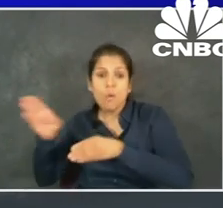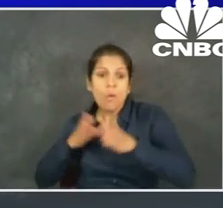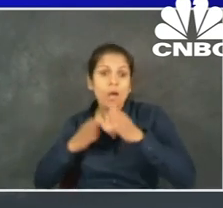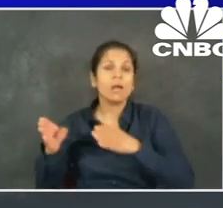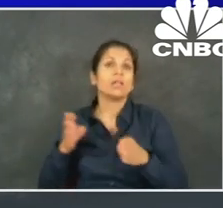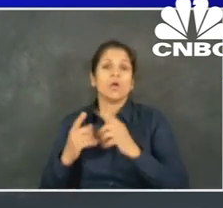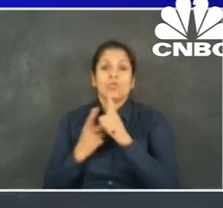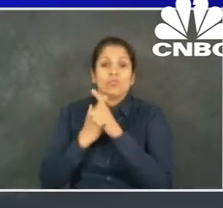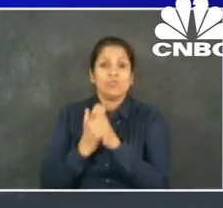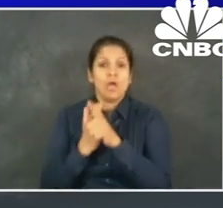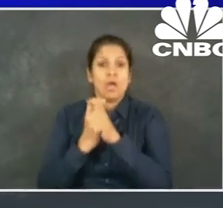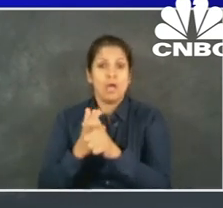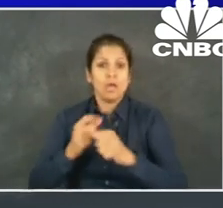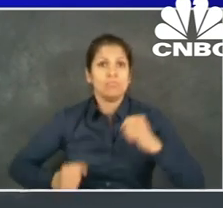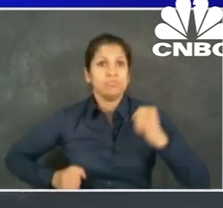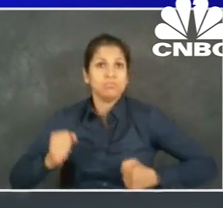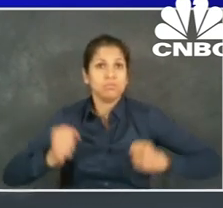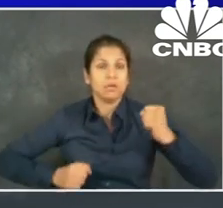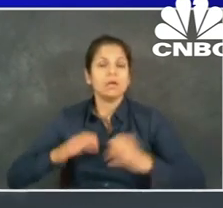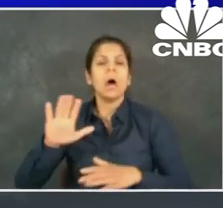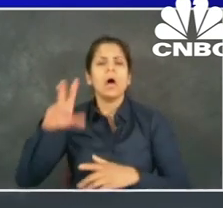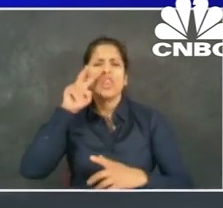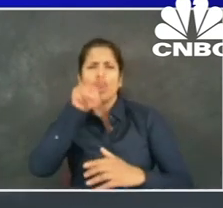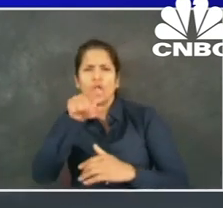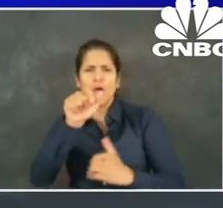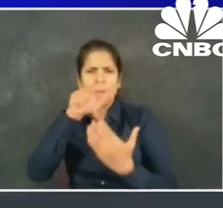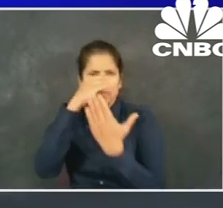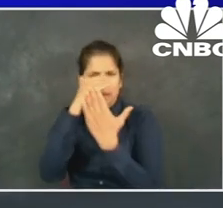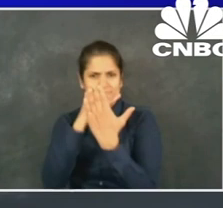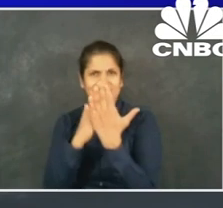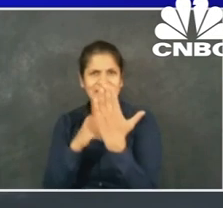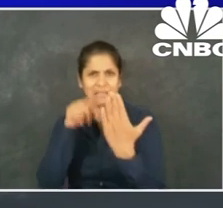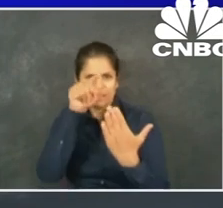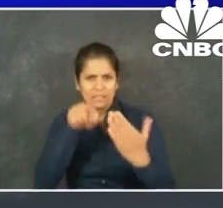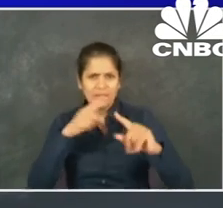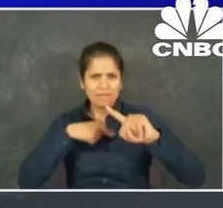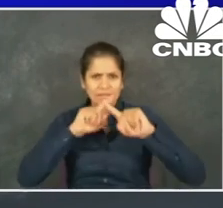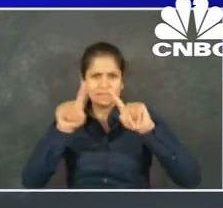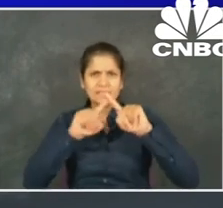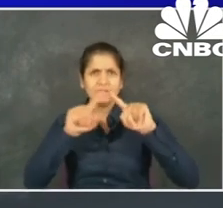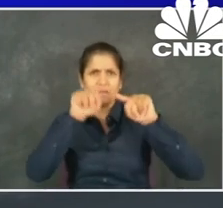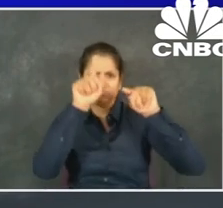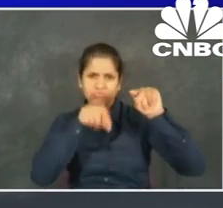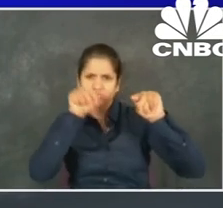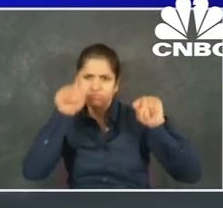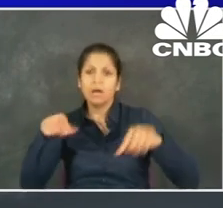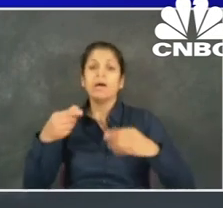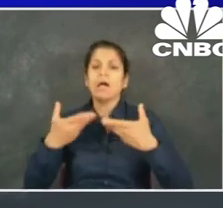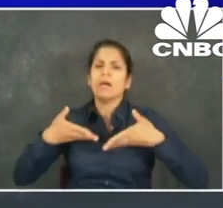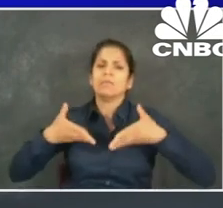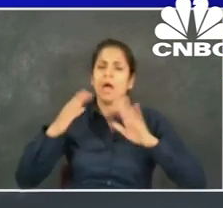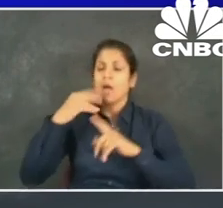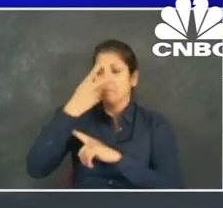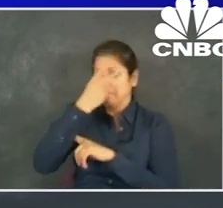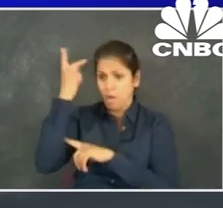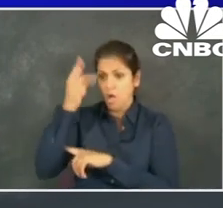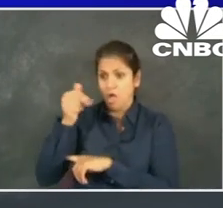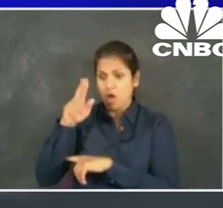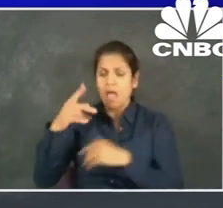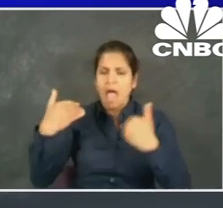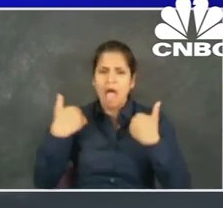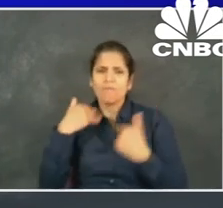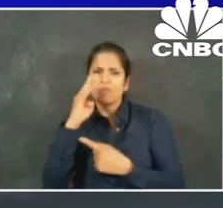Flushing Meadows Park, Grant Park, and Silver Lake Park. And then 2.7 miles of streets that are